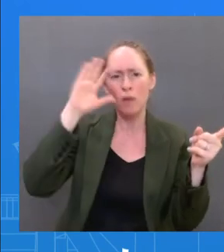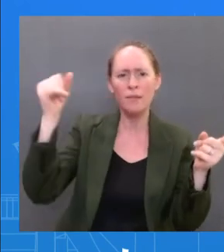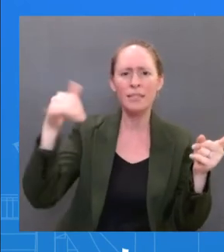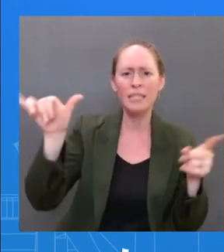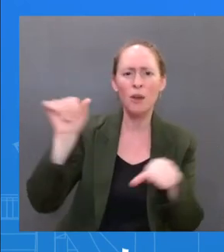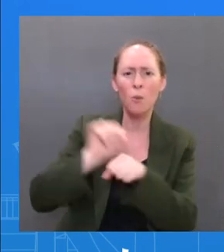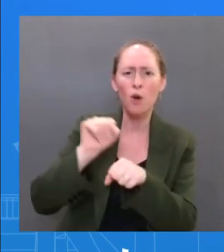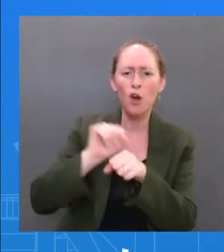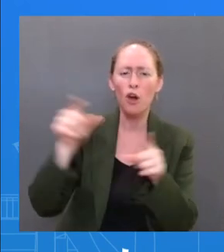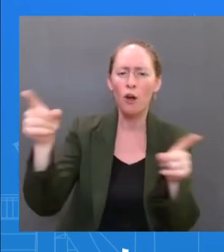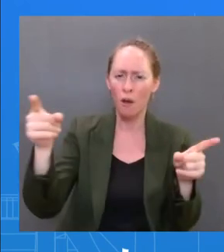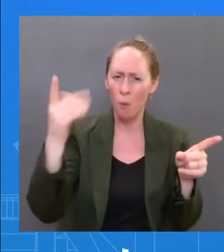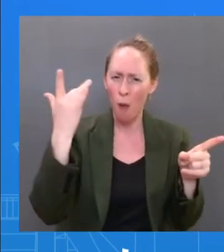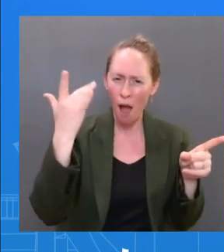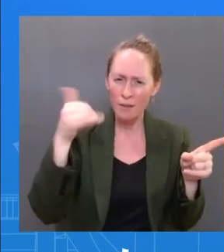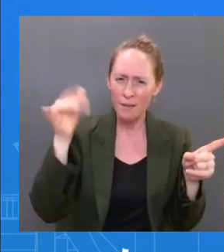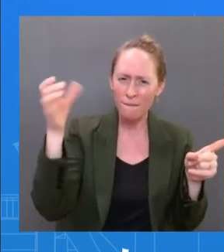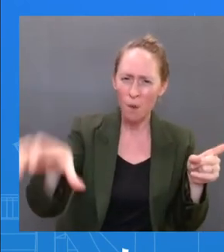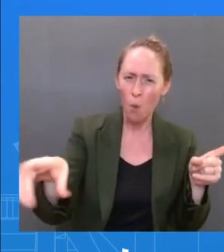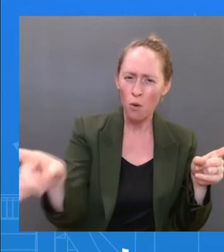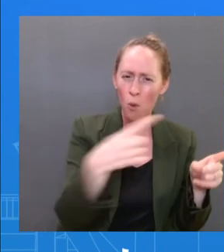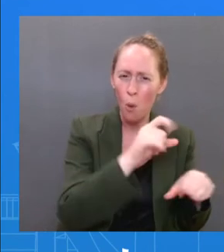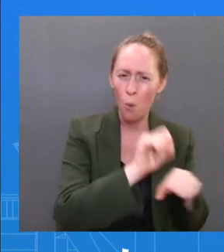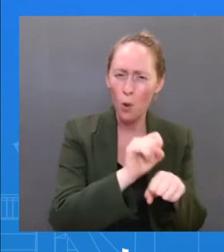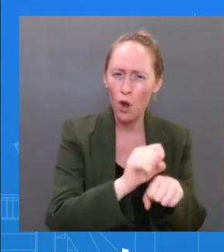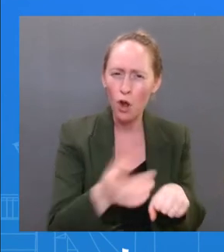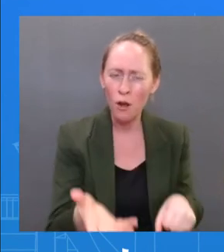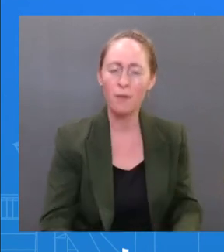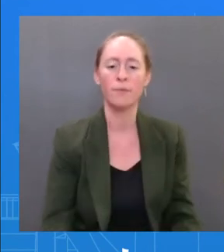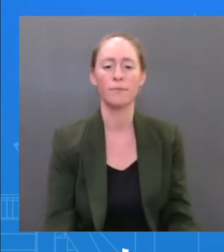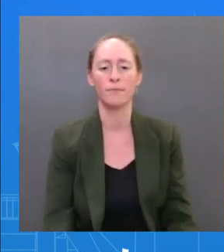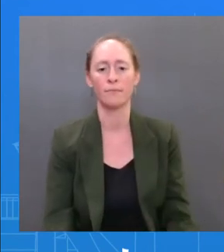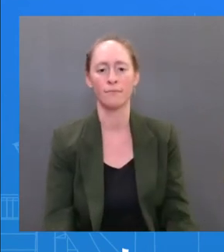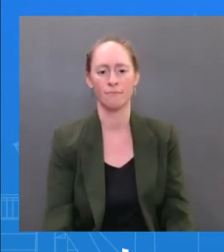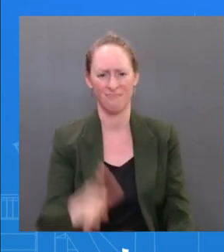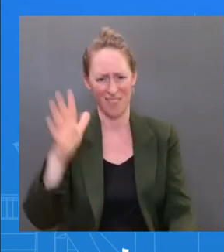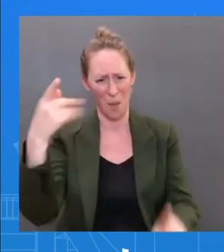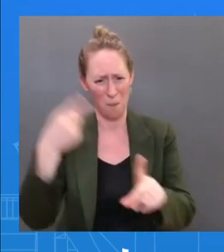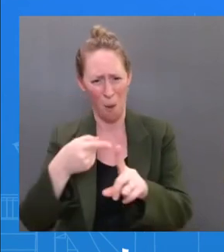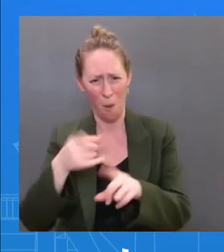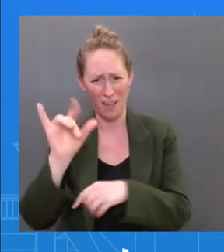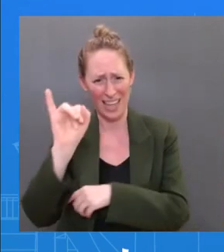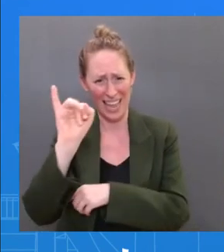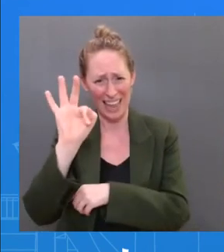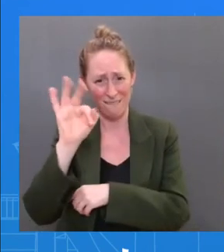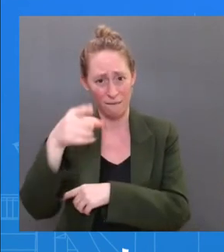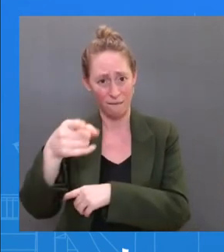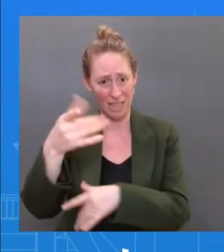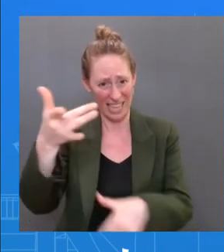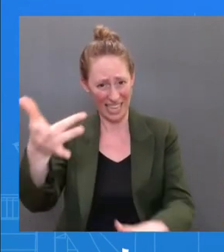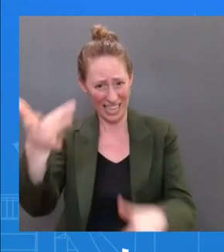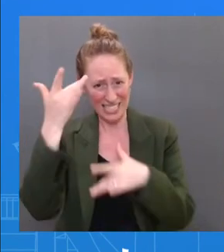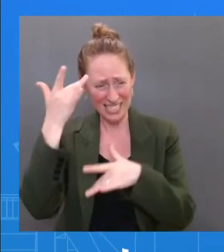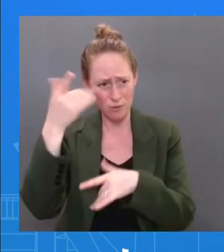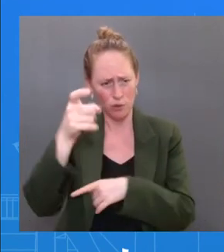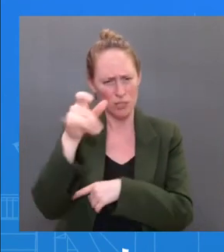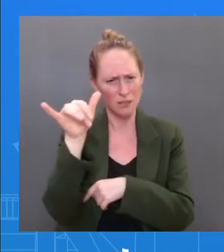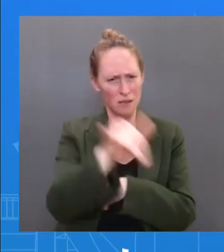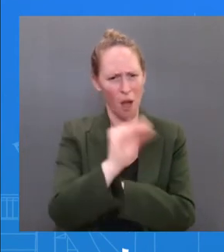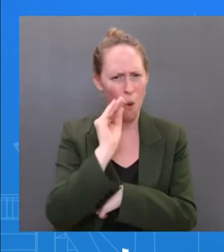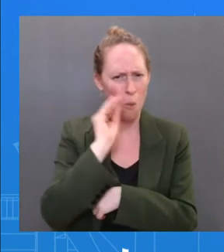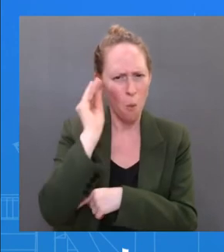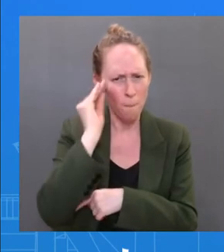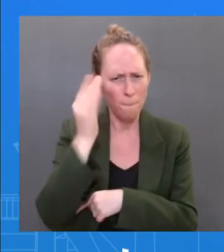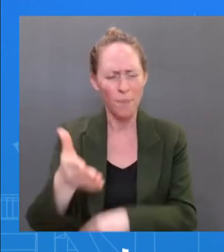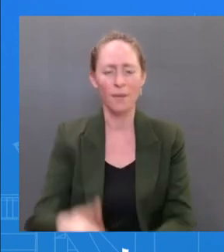the President feels well and feels capable of continuing to work. Obviously, his schedule is modified, right? He's not gonna be to make the